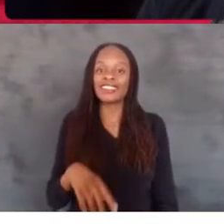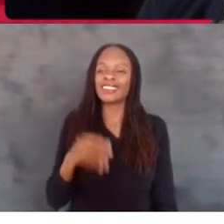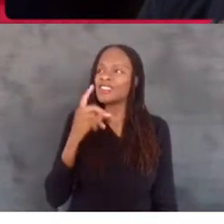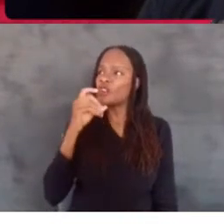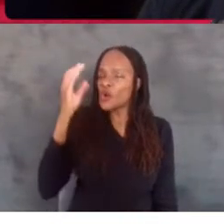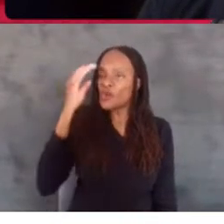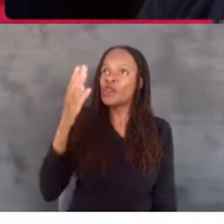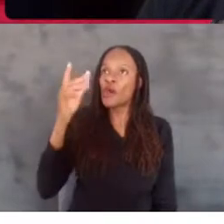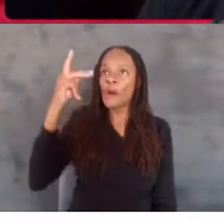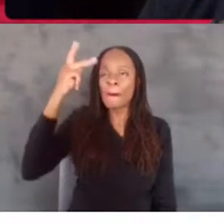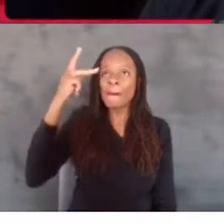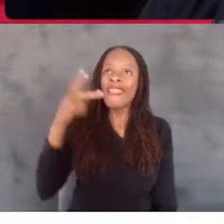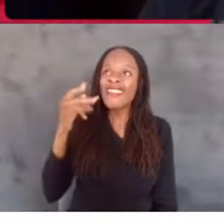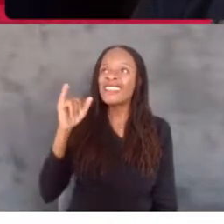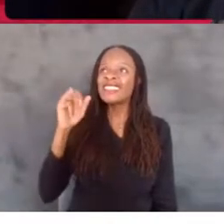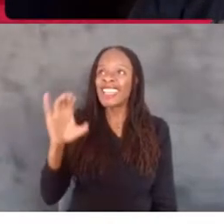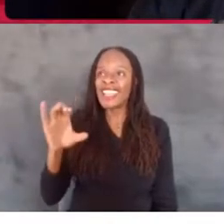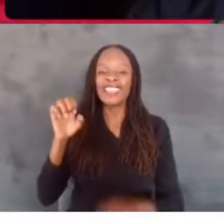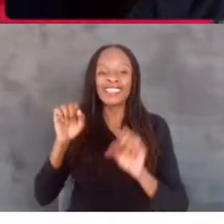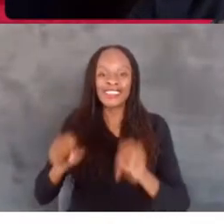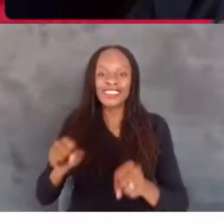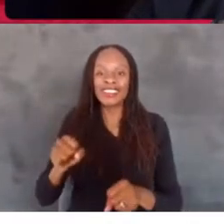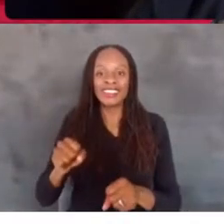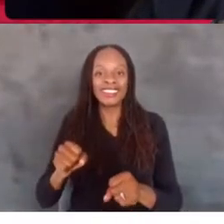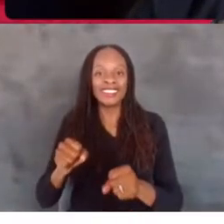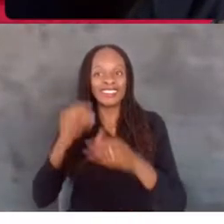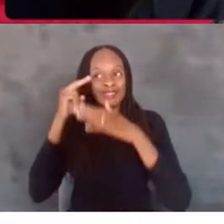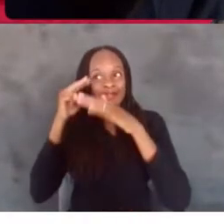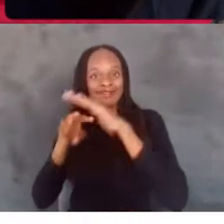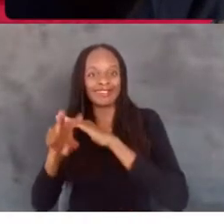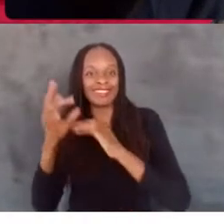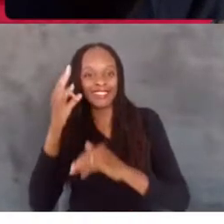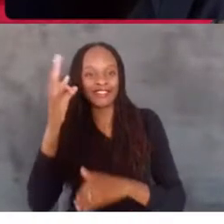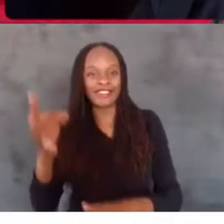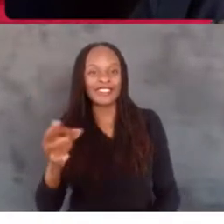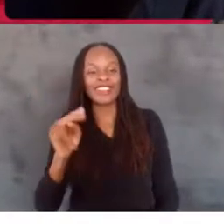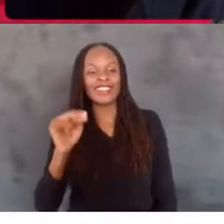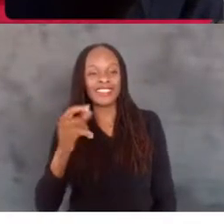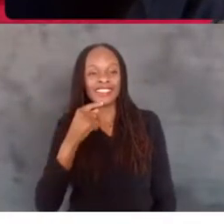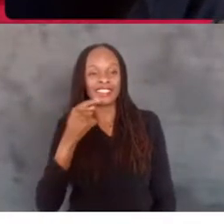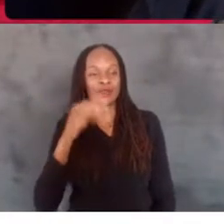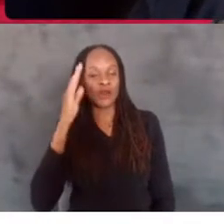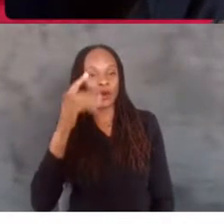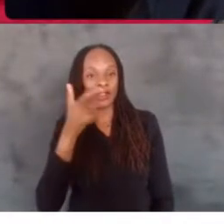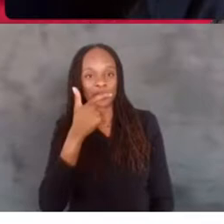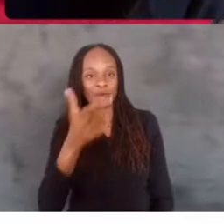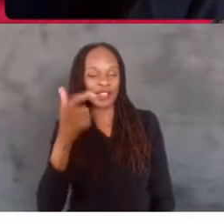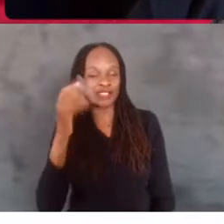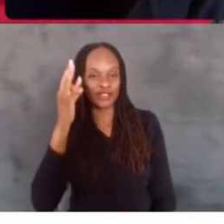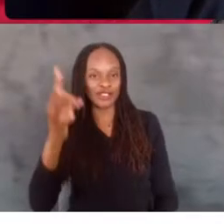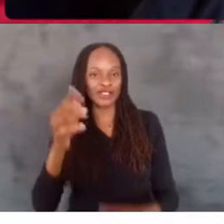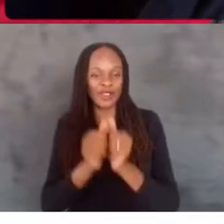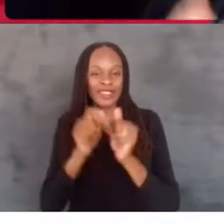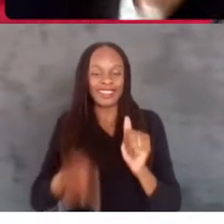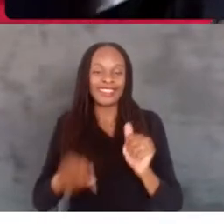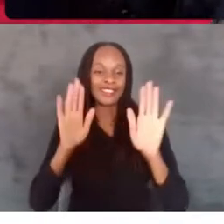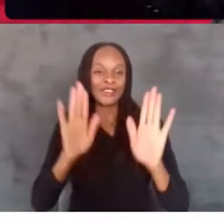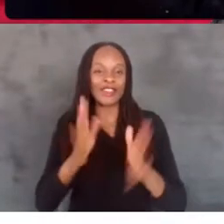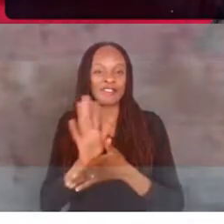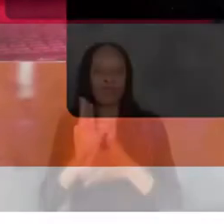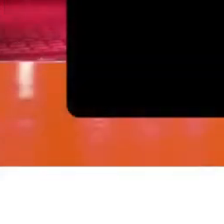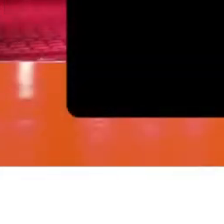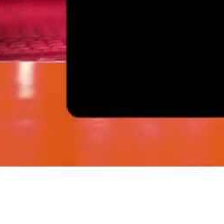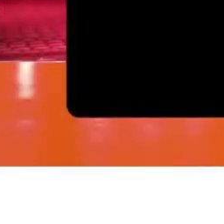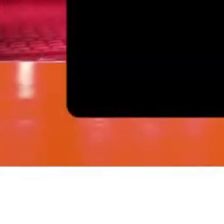the future about 2020? And we're about to see the future, uh, through this great film. So without further ado, Parents